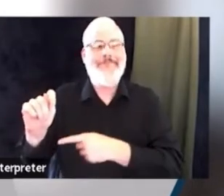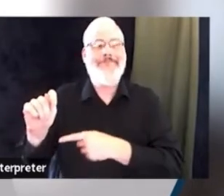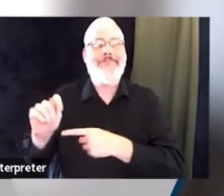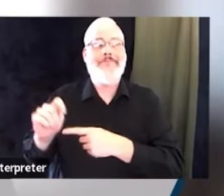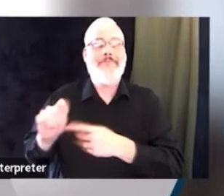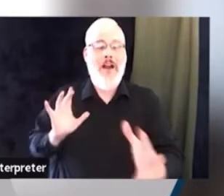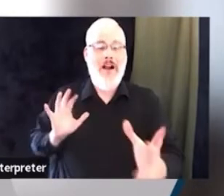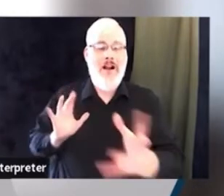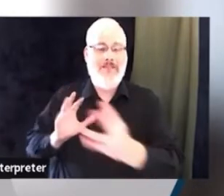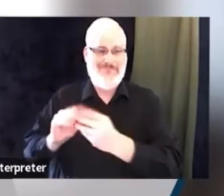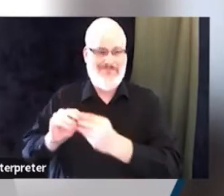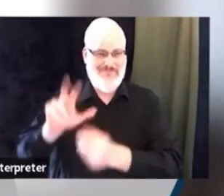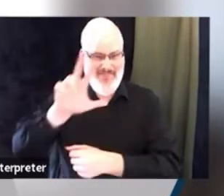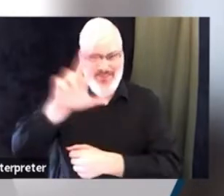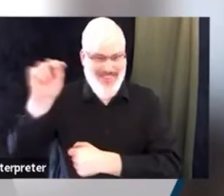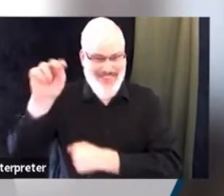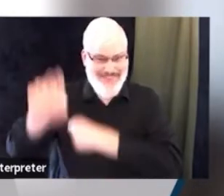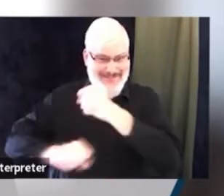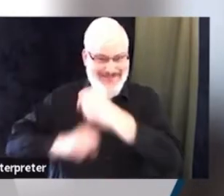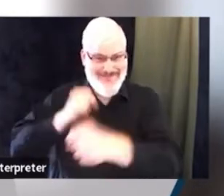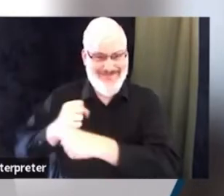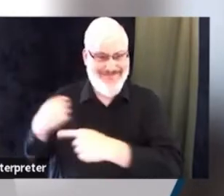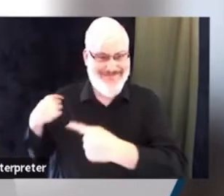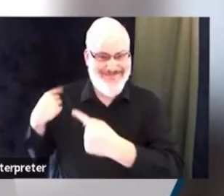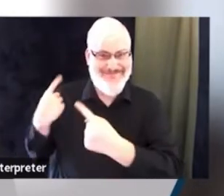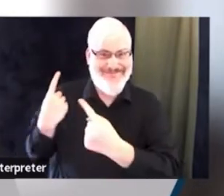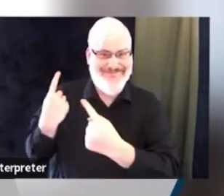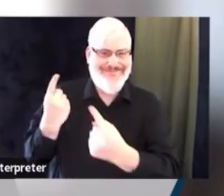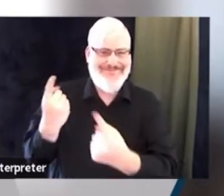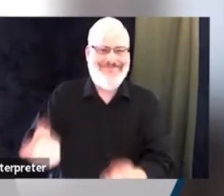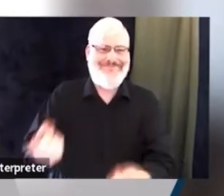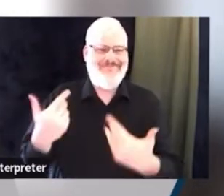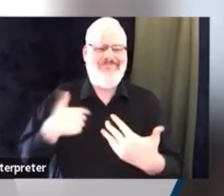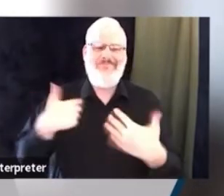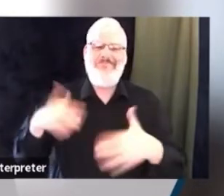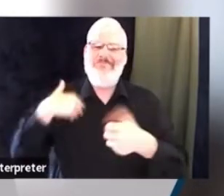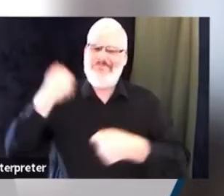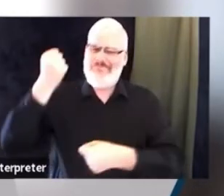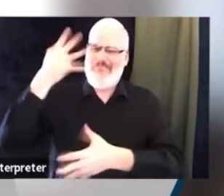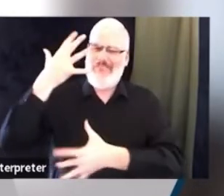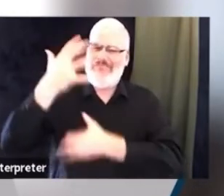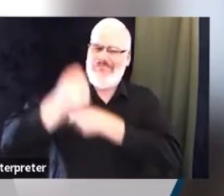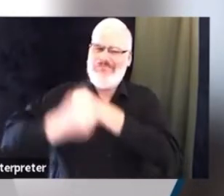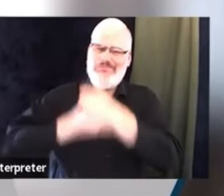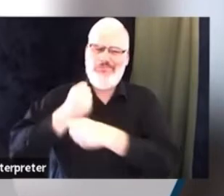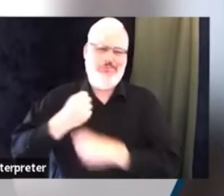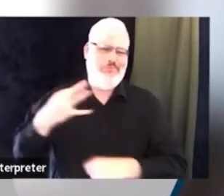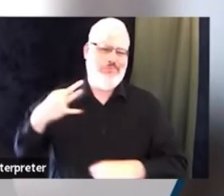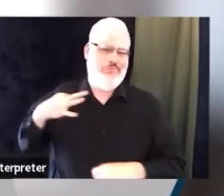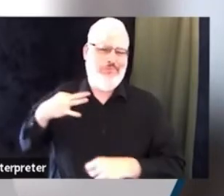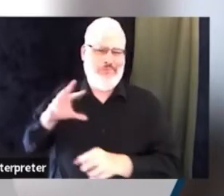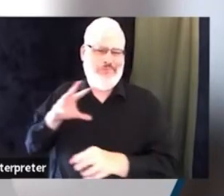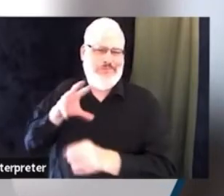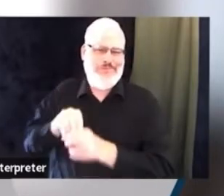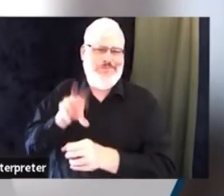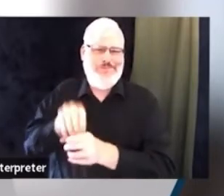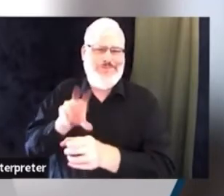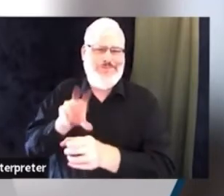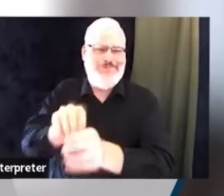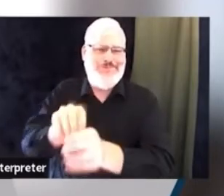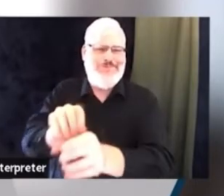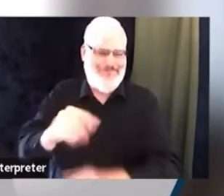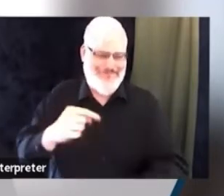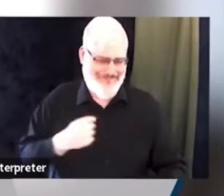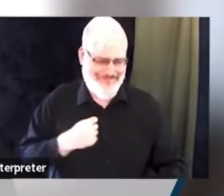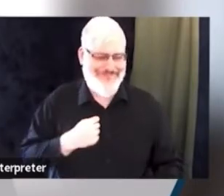spent a number of years in the volunteer arena and then shortly thereafter began my first professional career